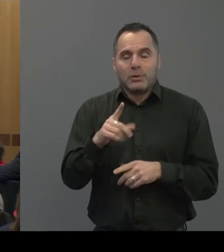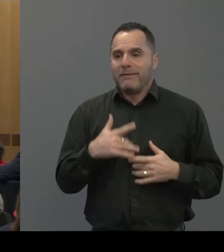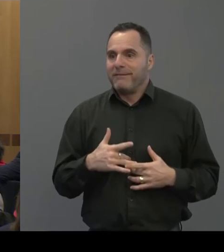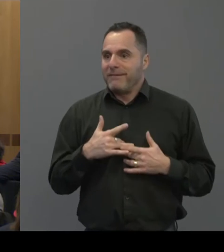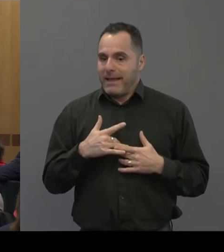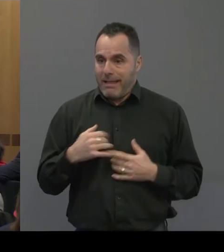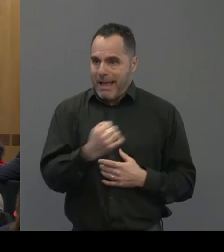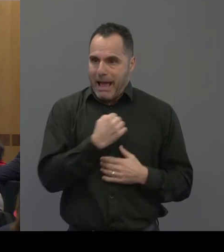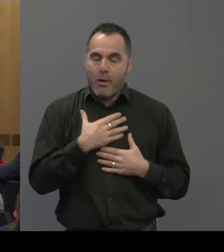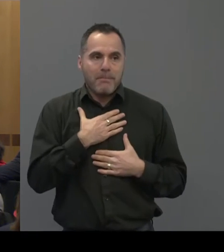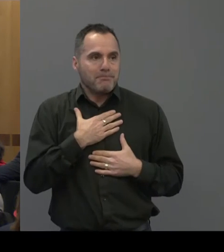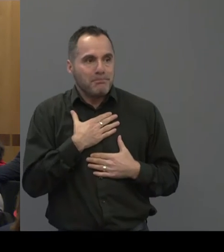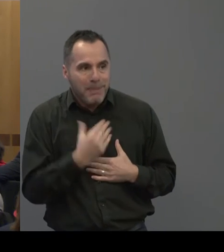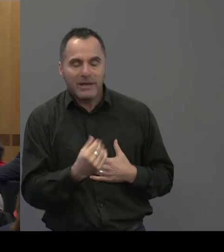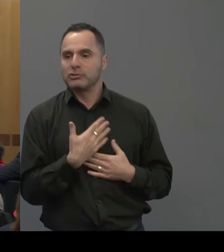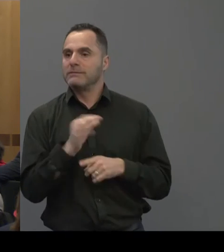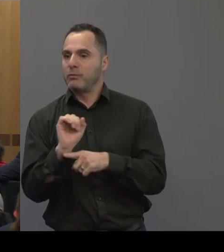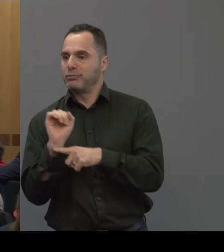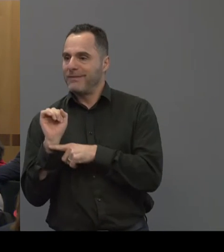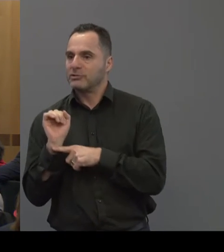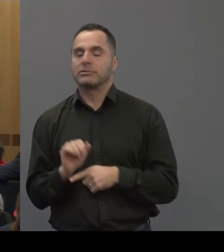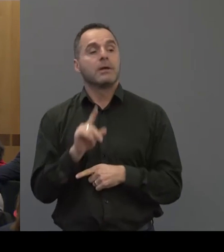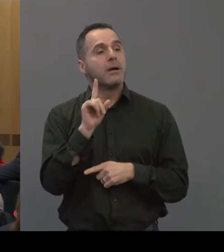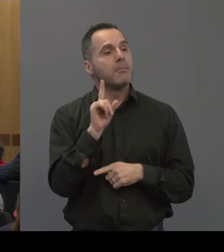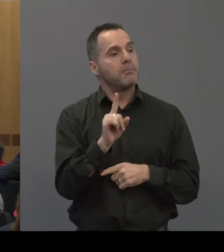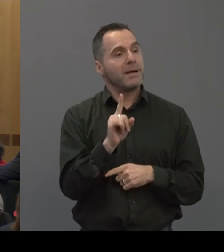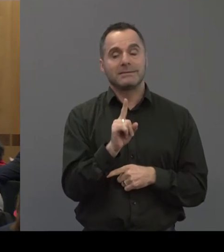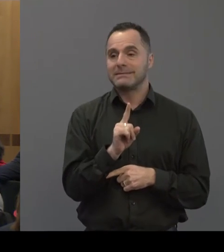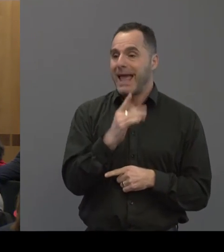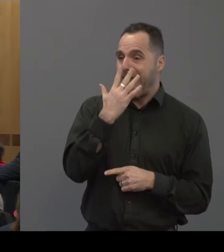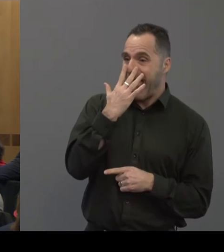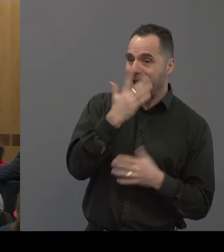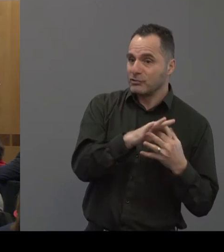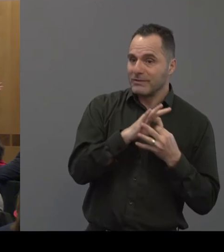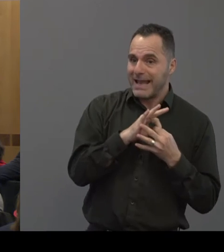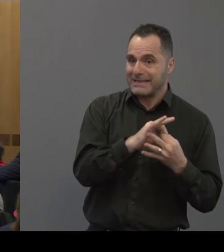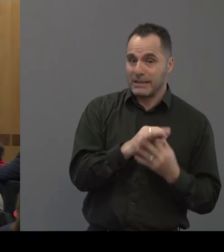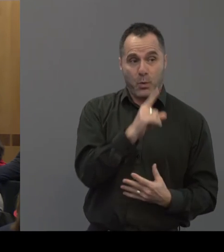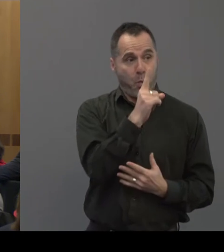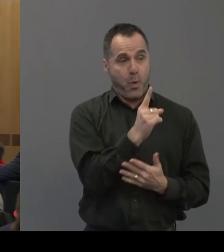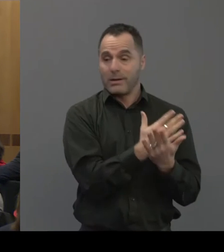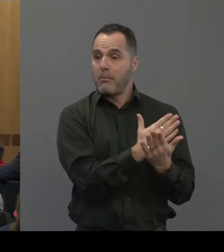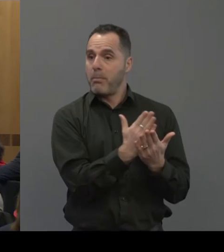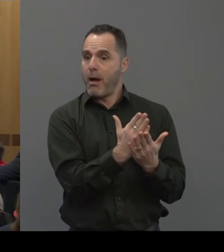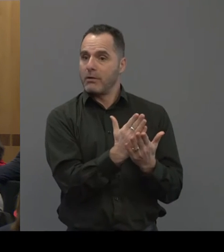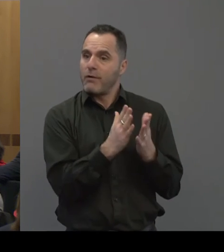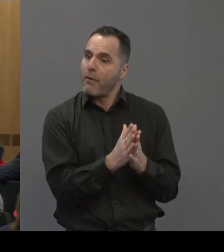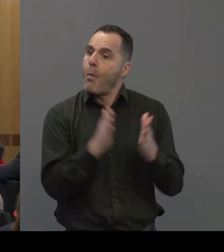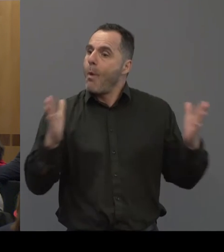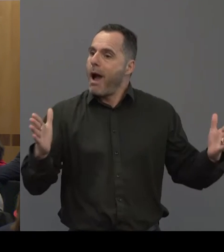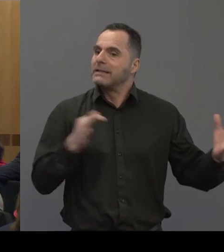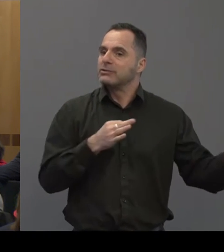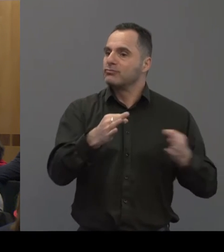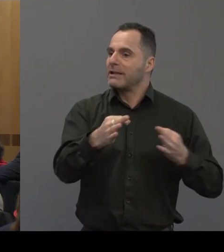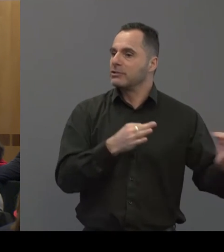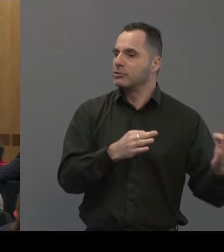for prevention and intervention. But that is actually only one part of the wider kind of strategy and